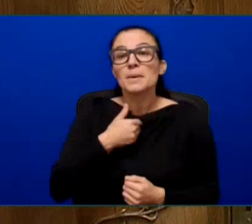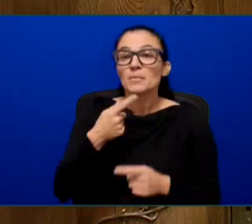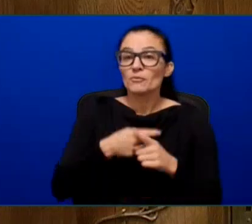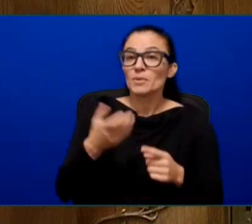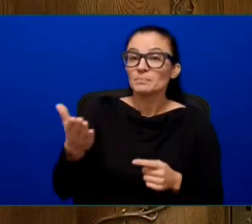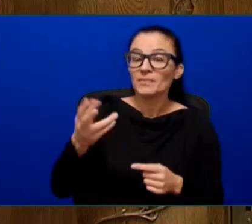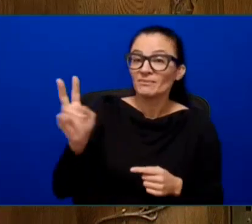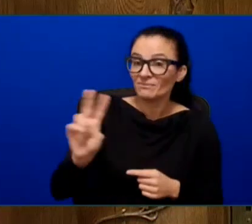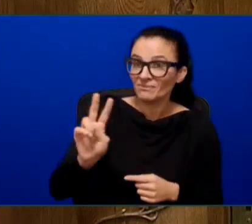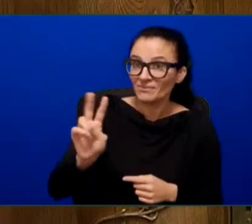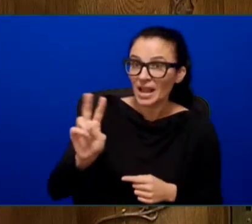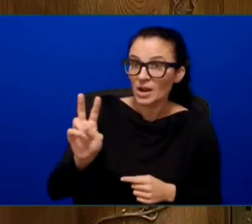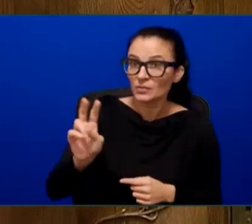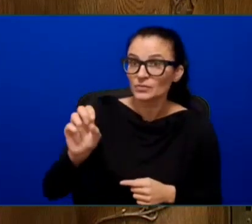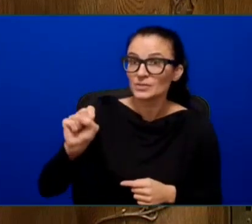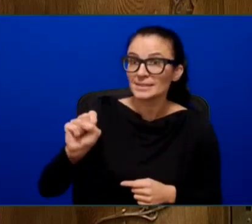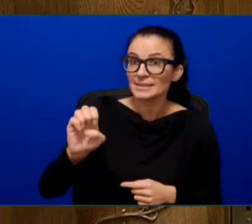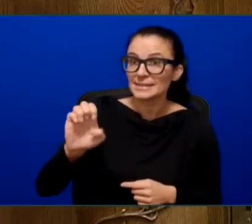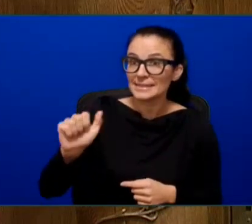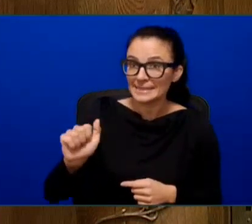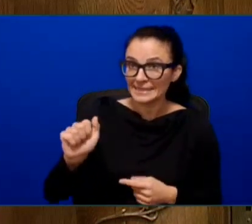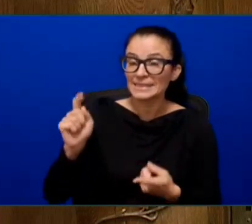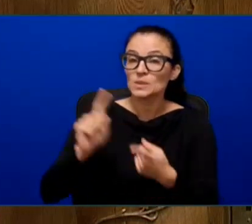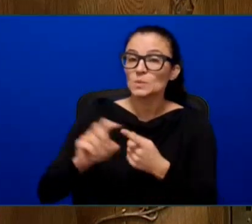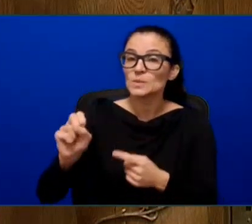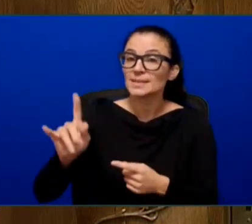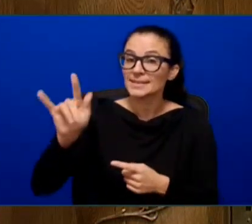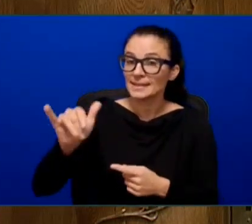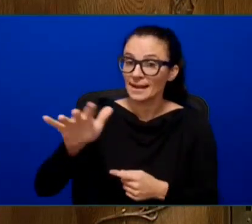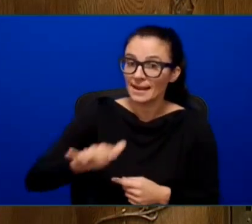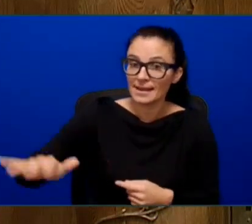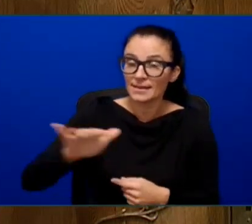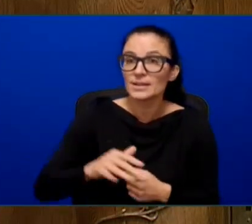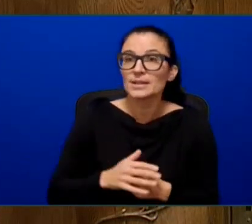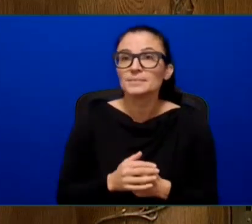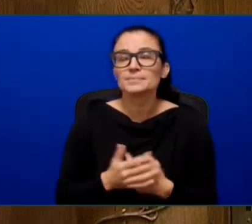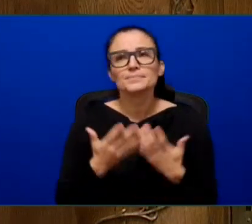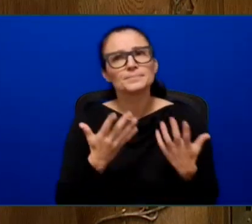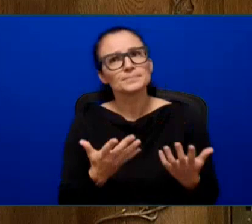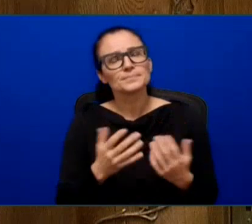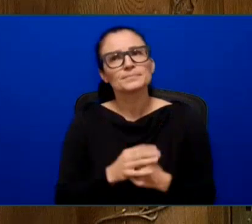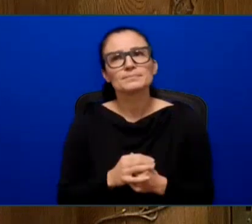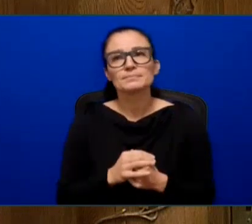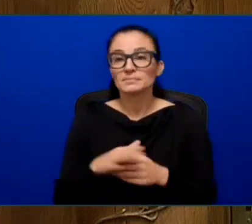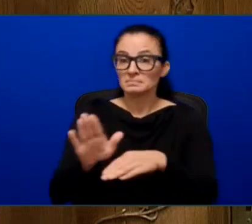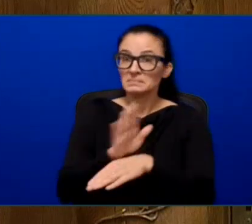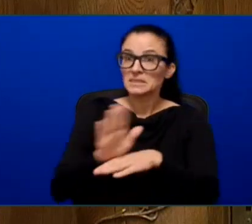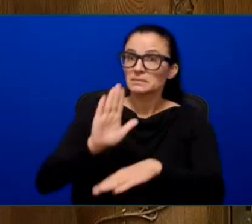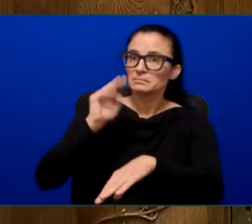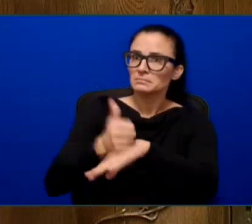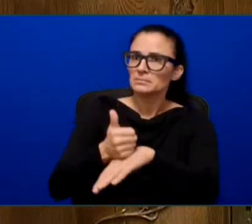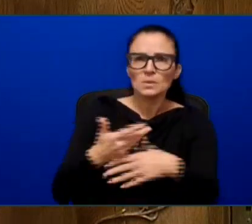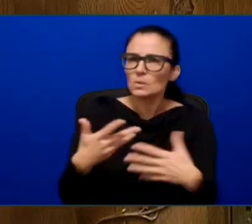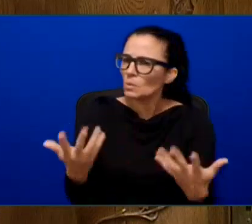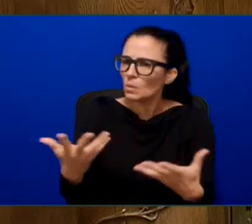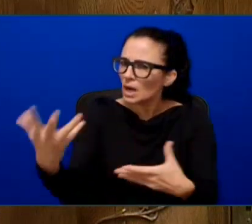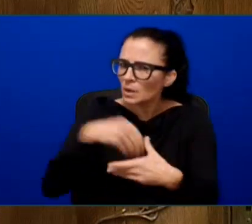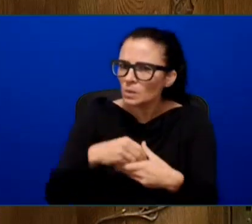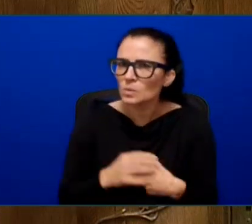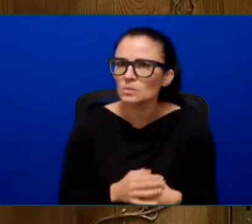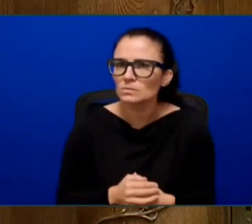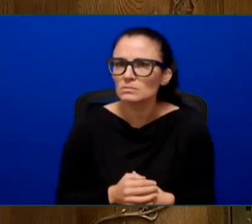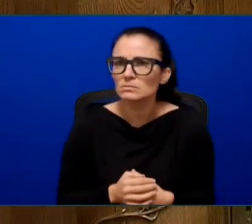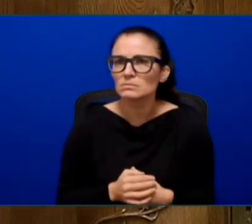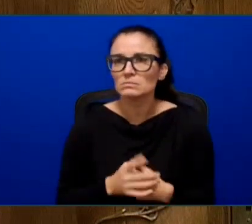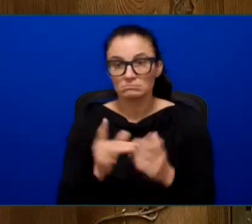Speaker, what is entrepreneurship? It starts with an idea. You see a problem you feel uniquely equipped to